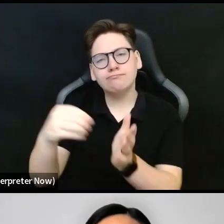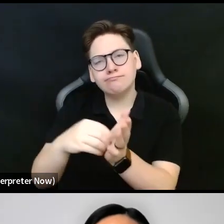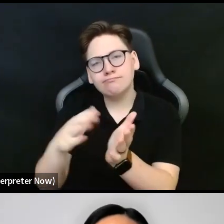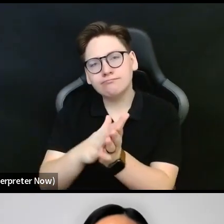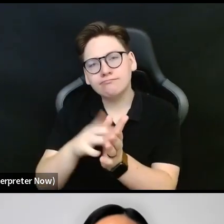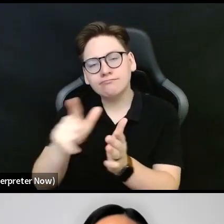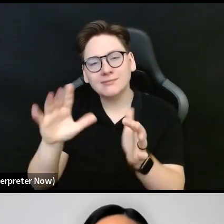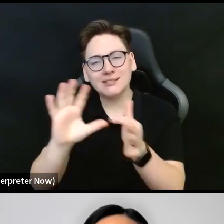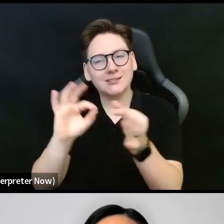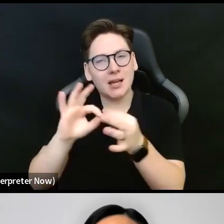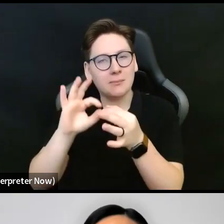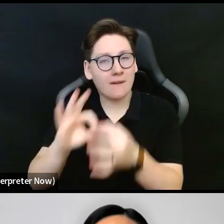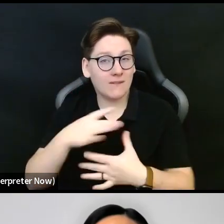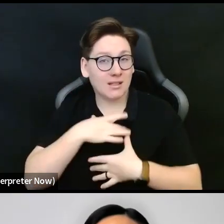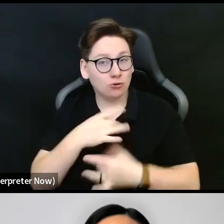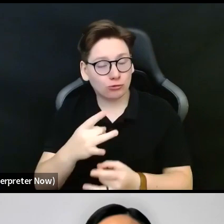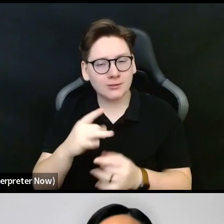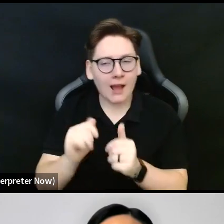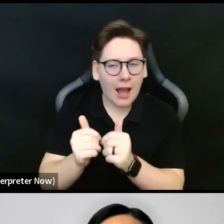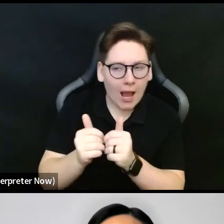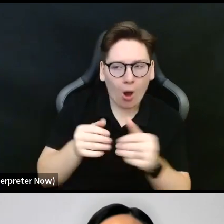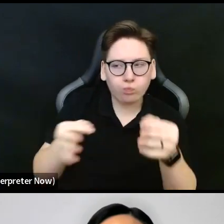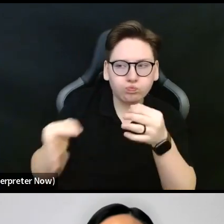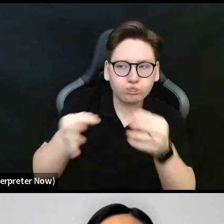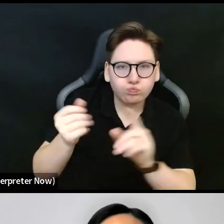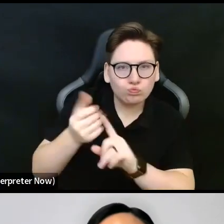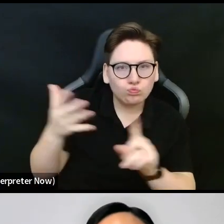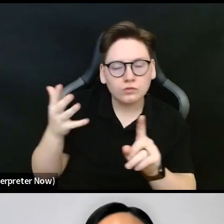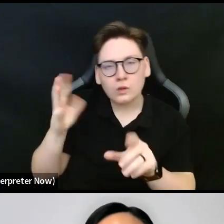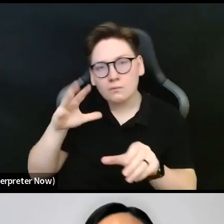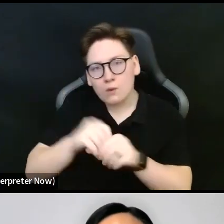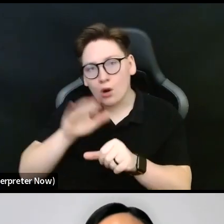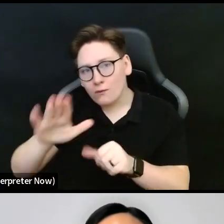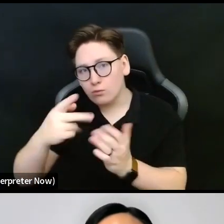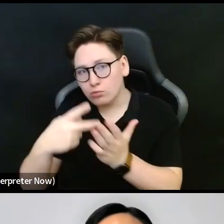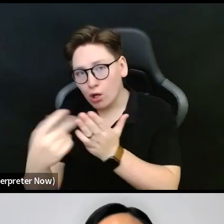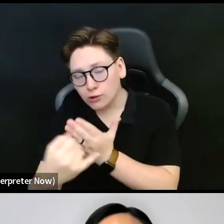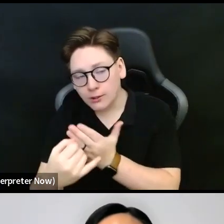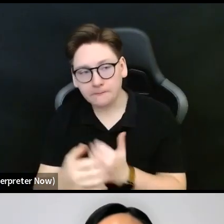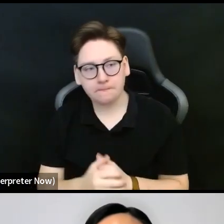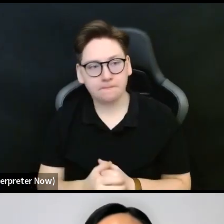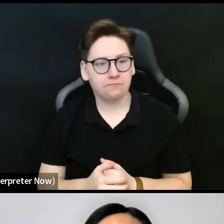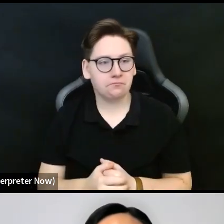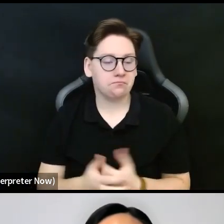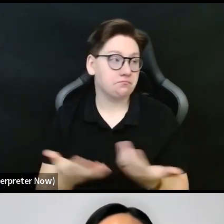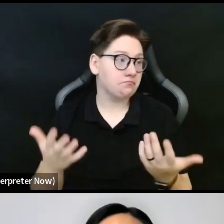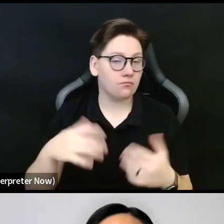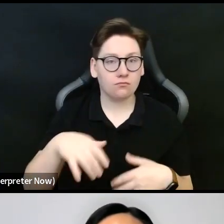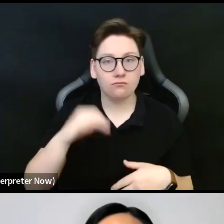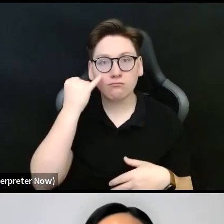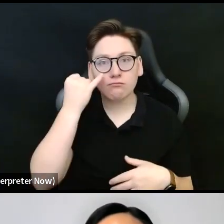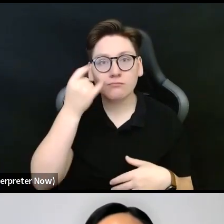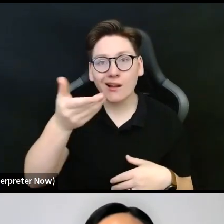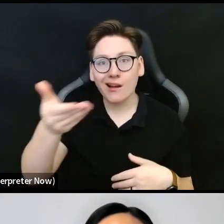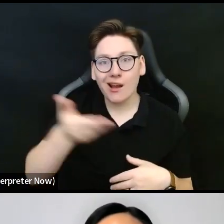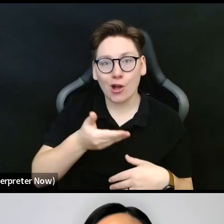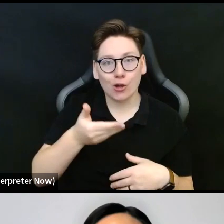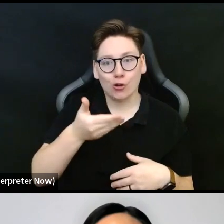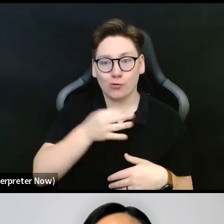of interest how it's part of your capacity building project. I suppose hiring staff, for example,